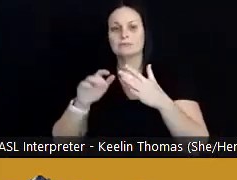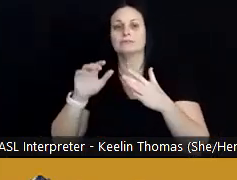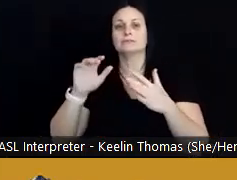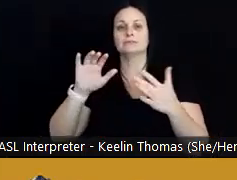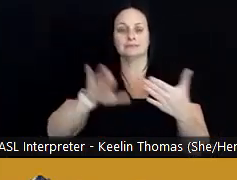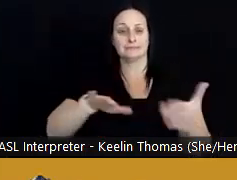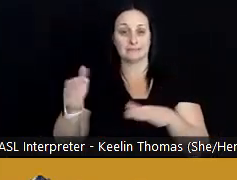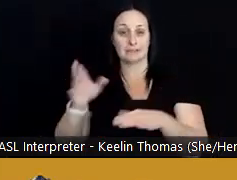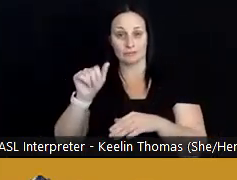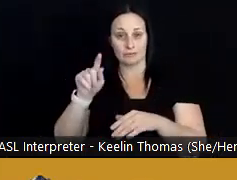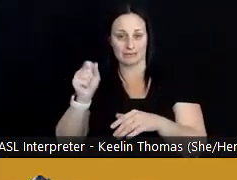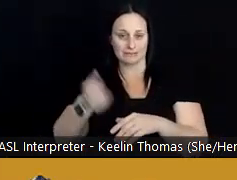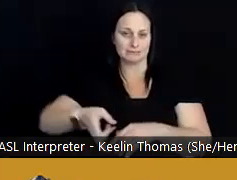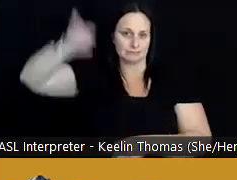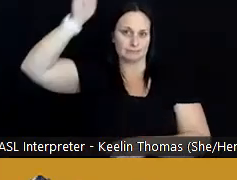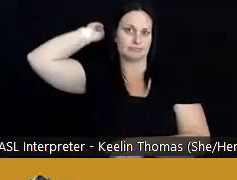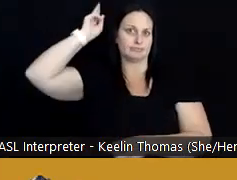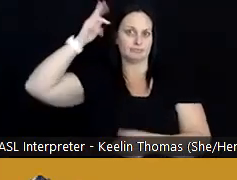are much higher.